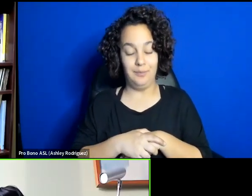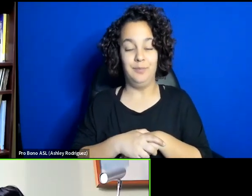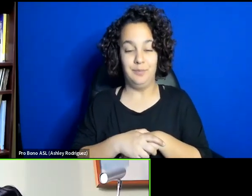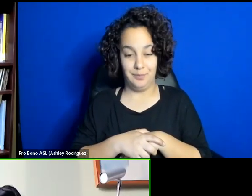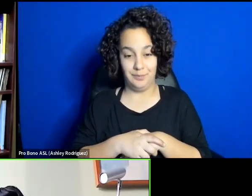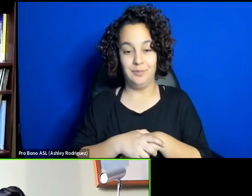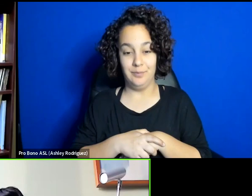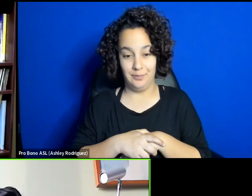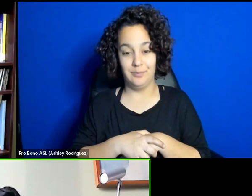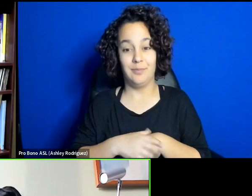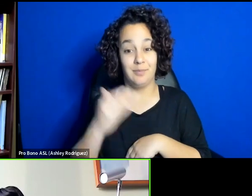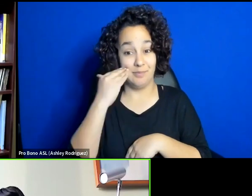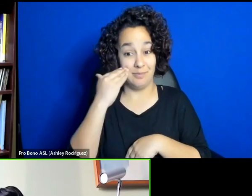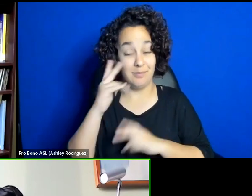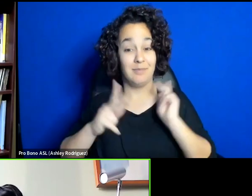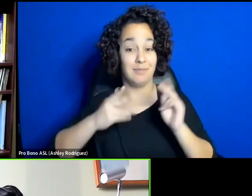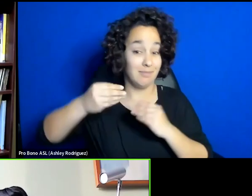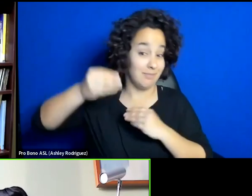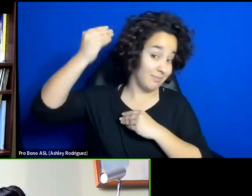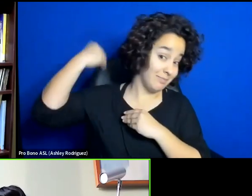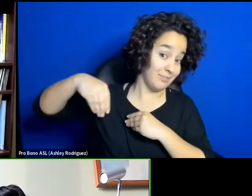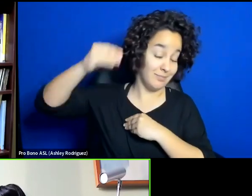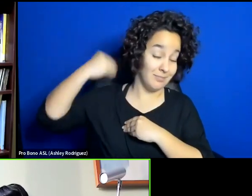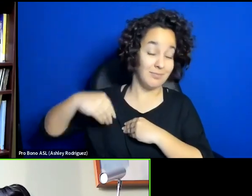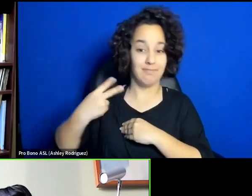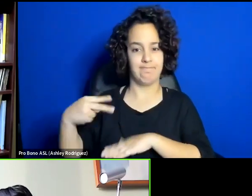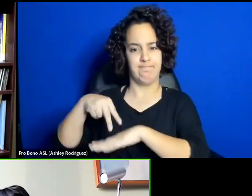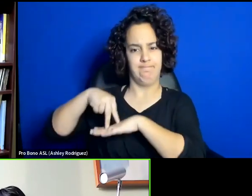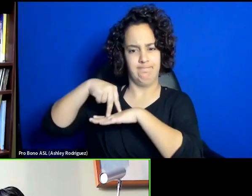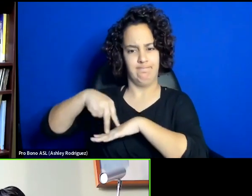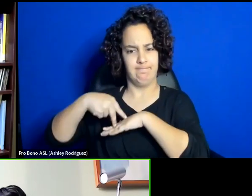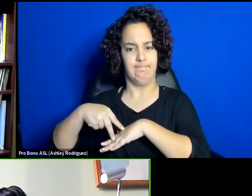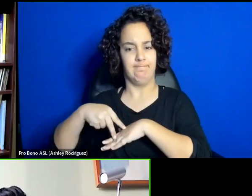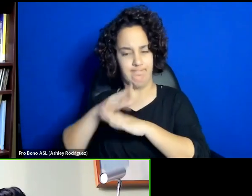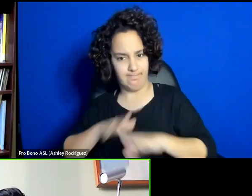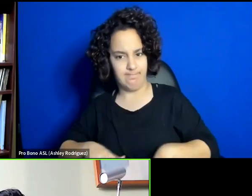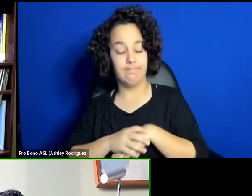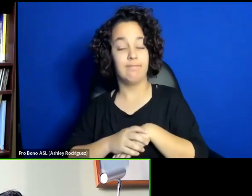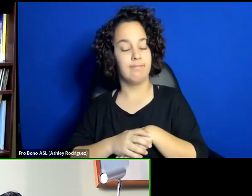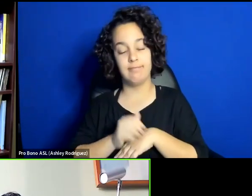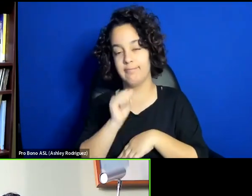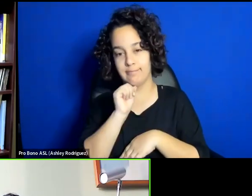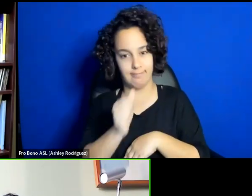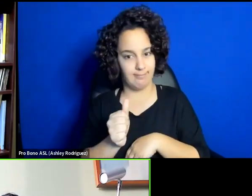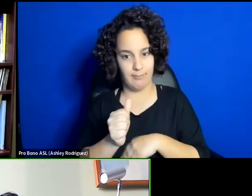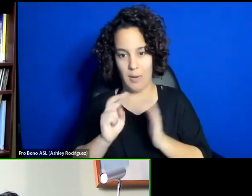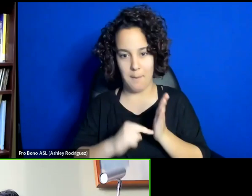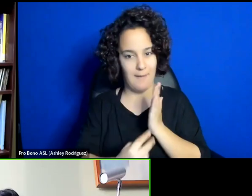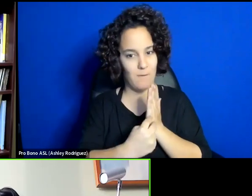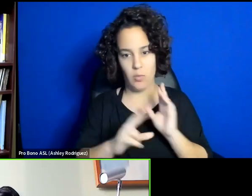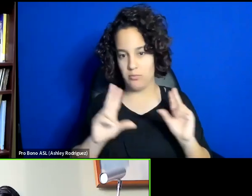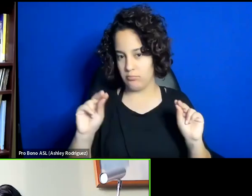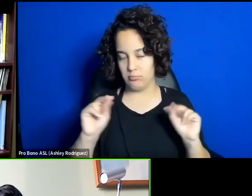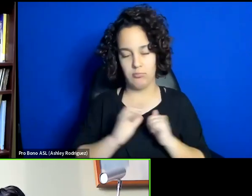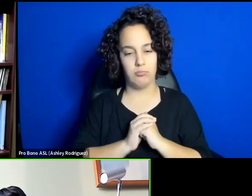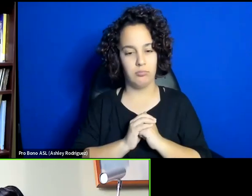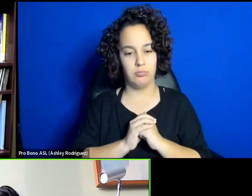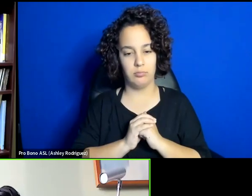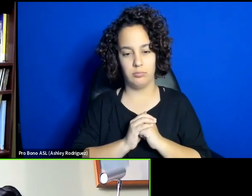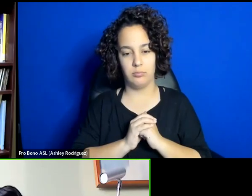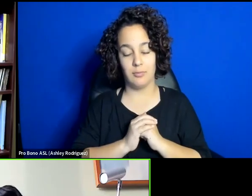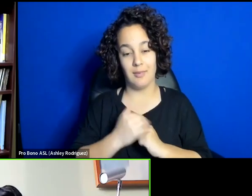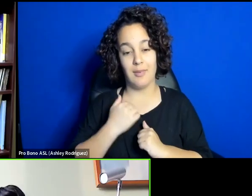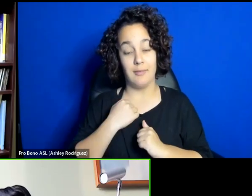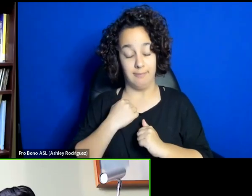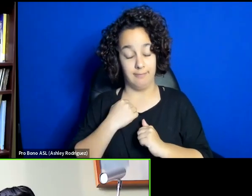scarves standing there in silence is what it is. It's not like a metaphor, which I think is a big shift.